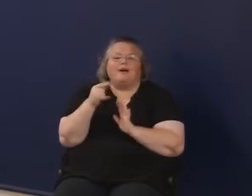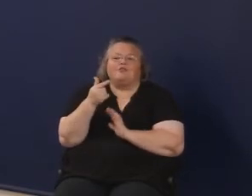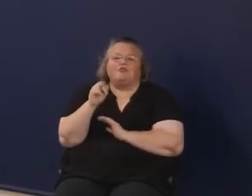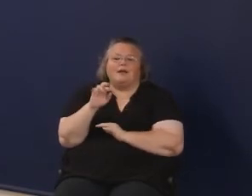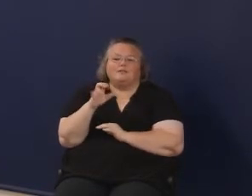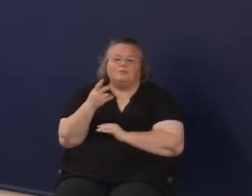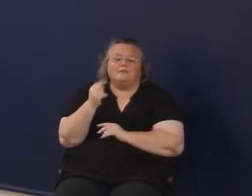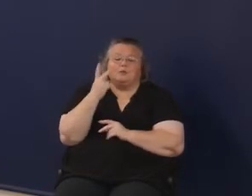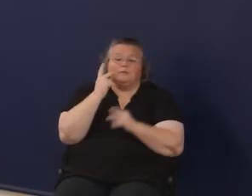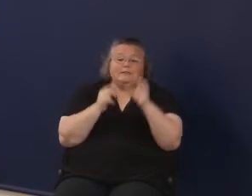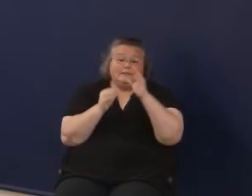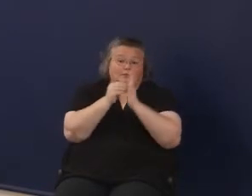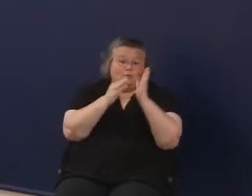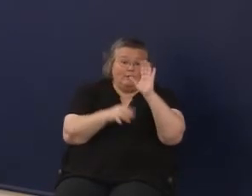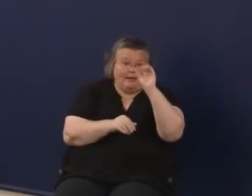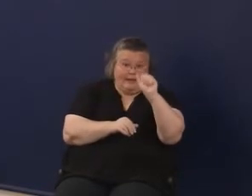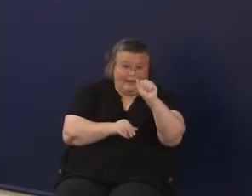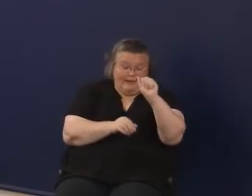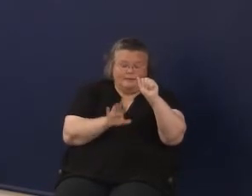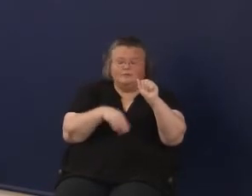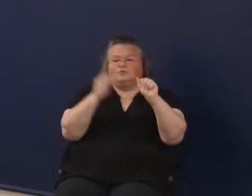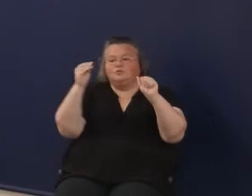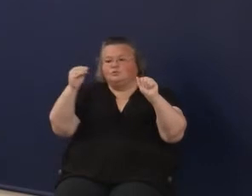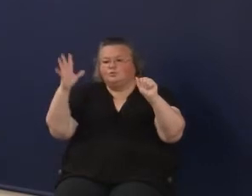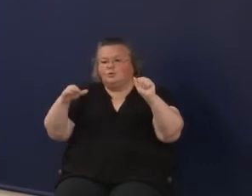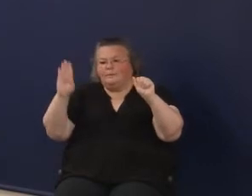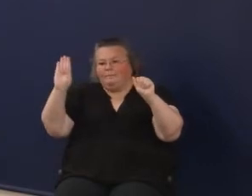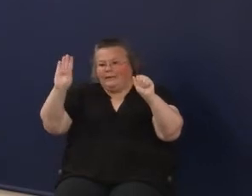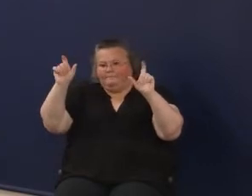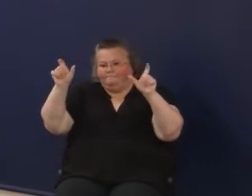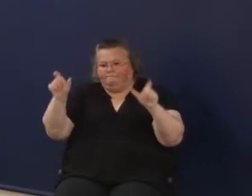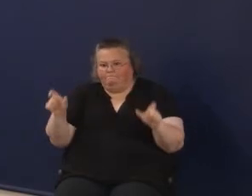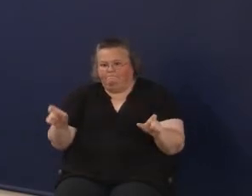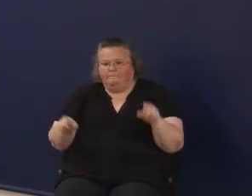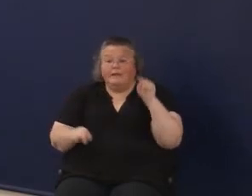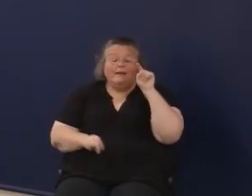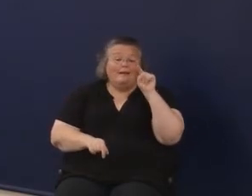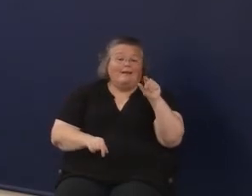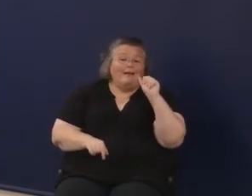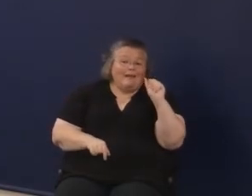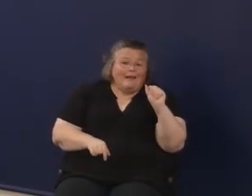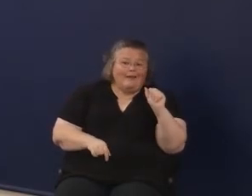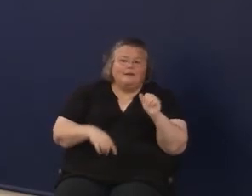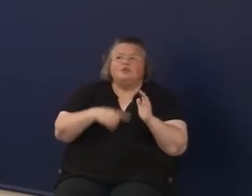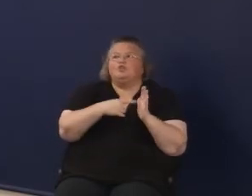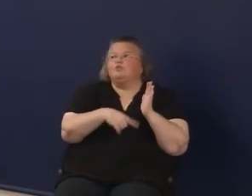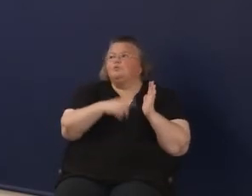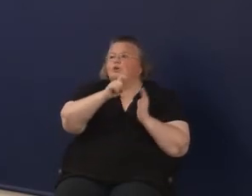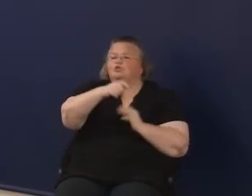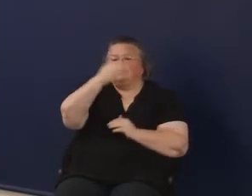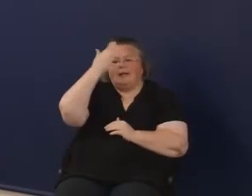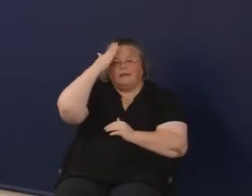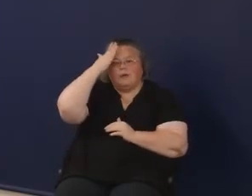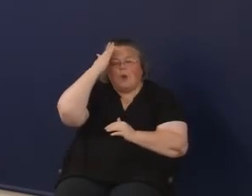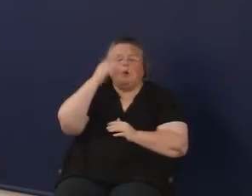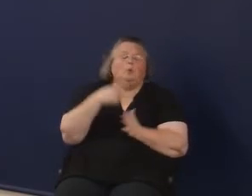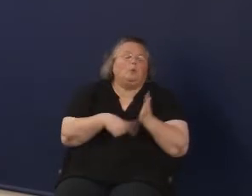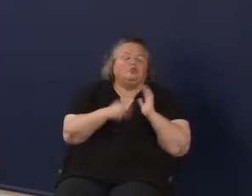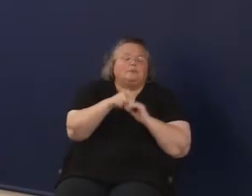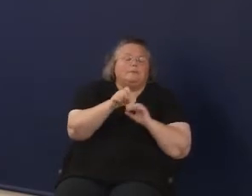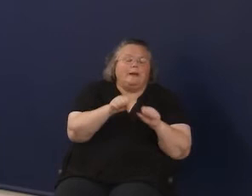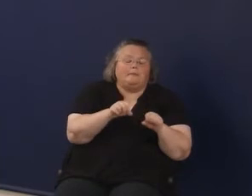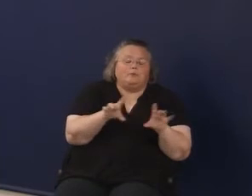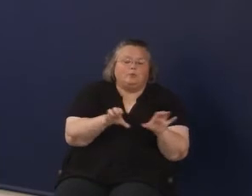Student A and Student B. So Student A, traditionally, we have just sort of defined, like, what should Student A know and be able to do